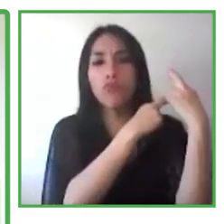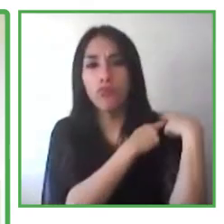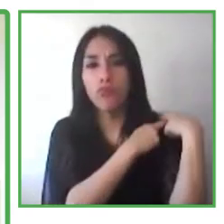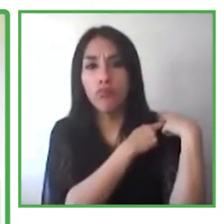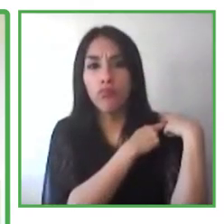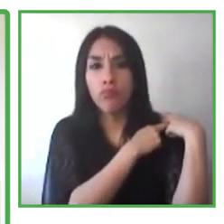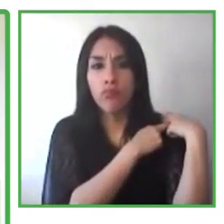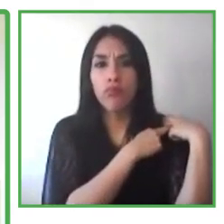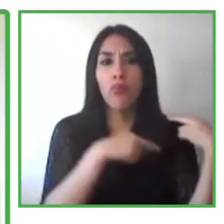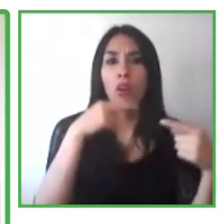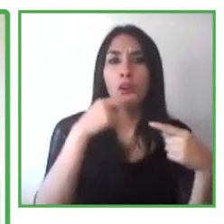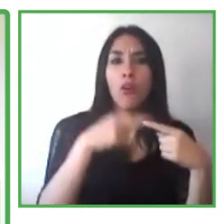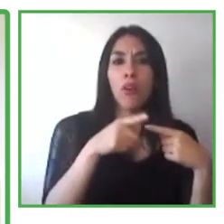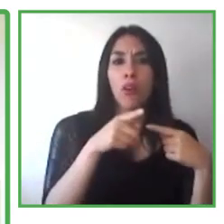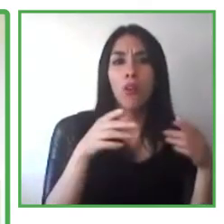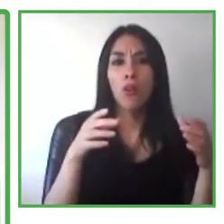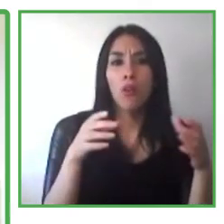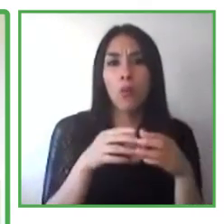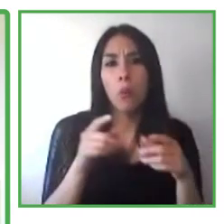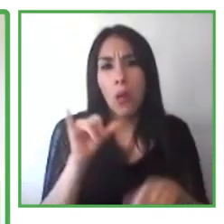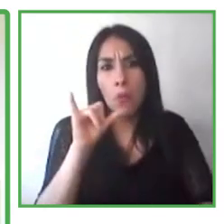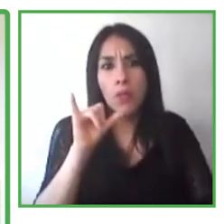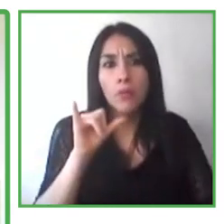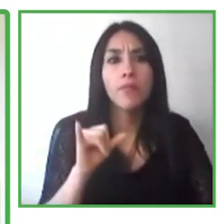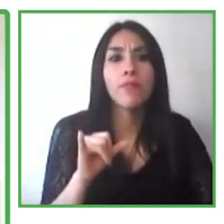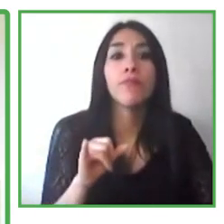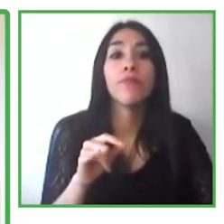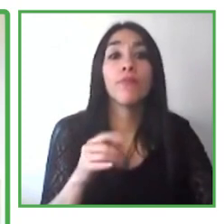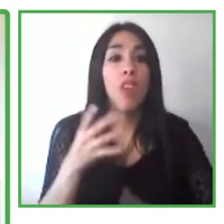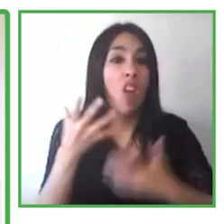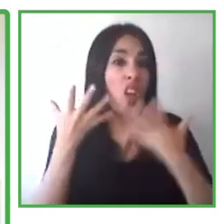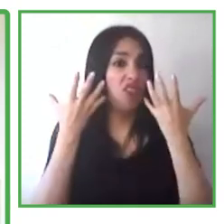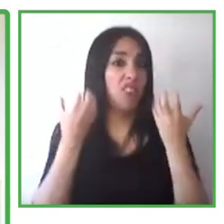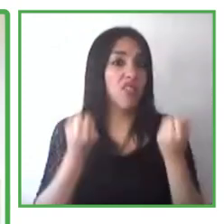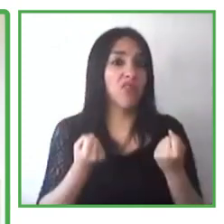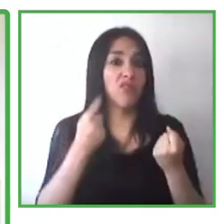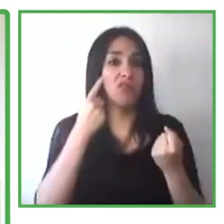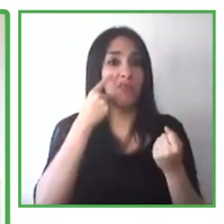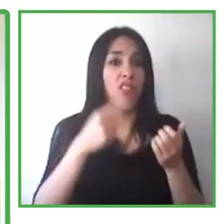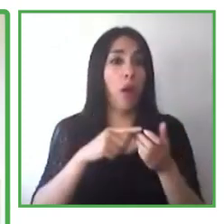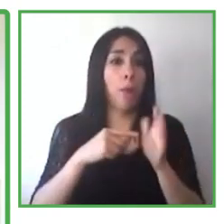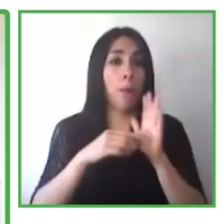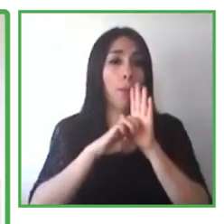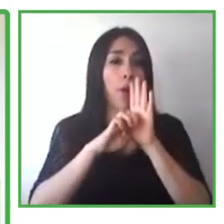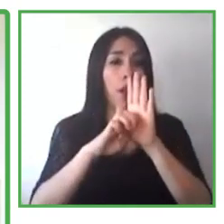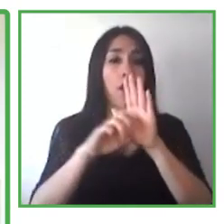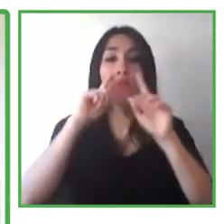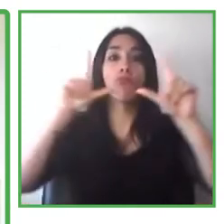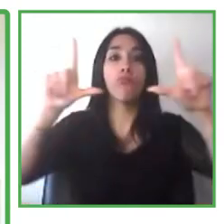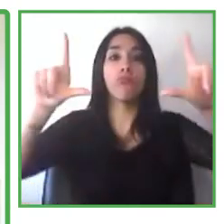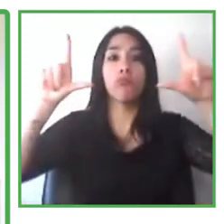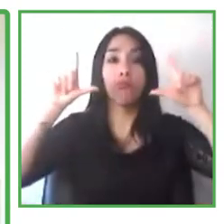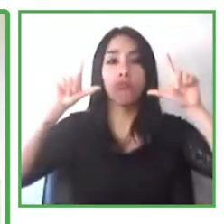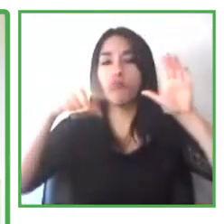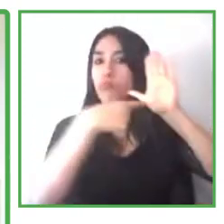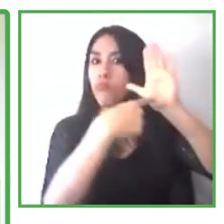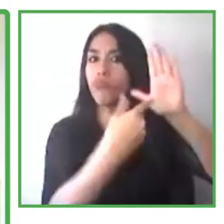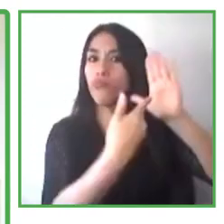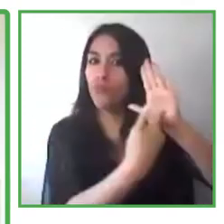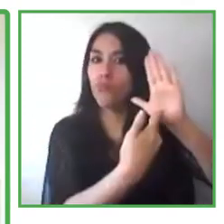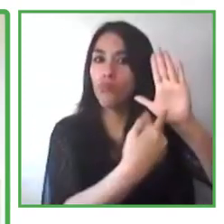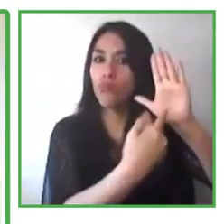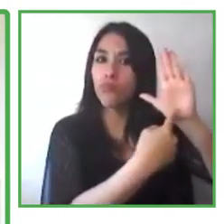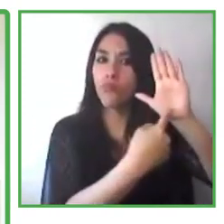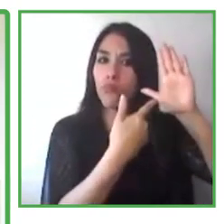empowered us to innovate in ways to make our program more accessible to candidates. But we recognize that the